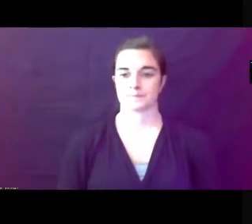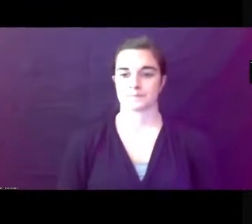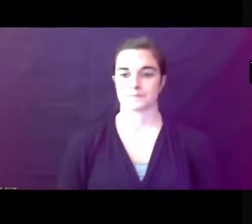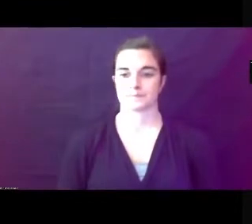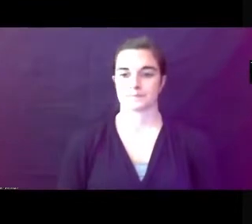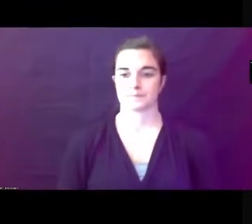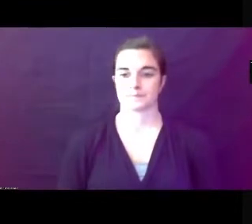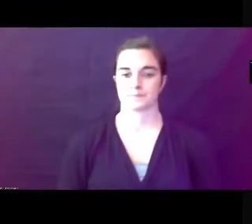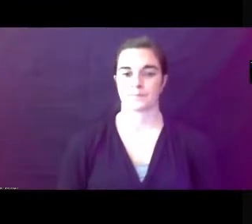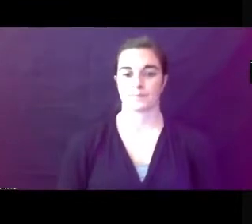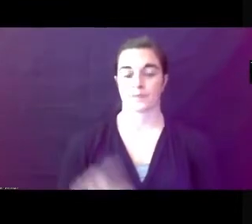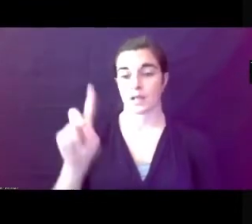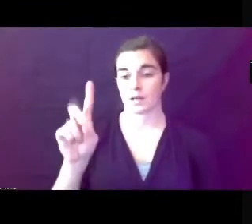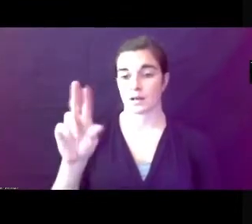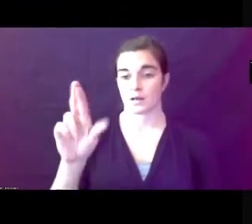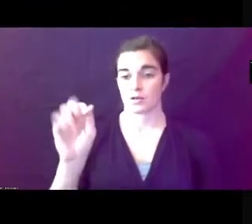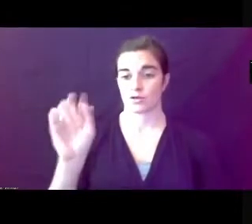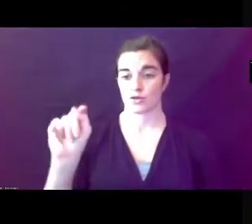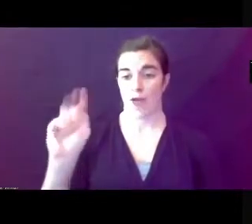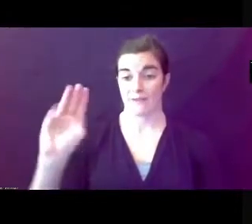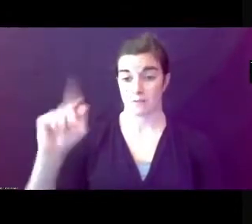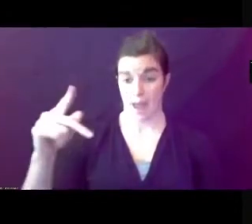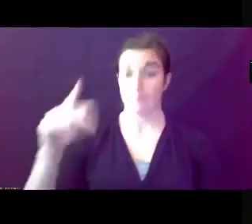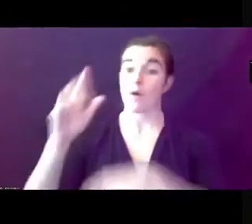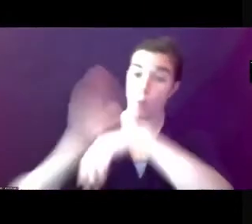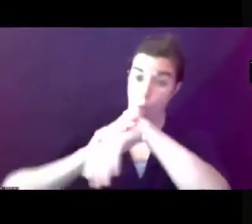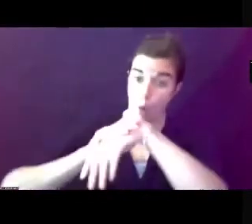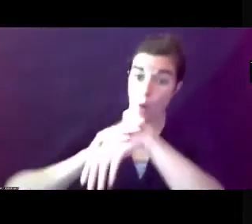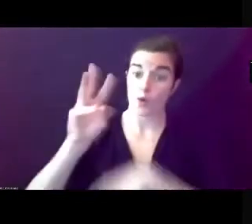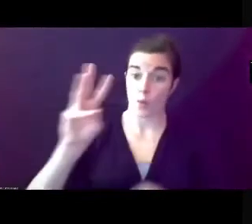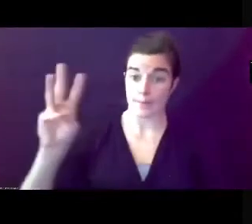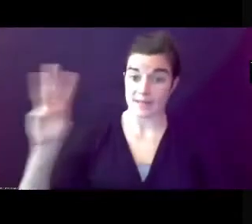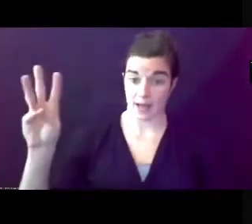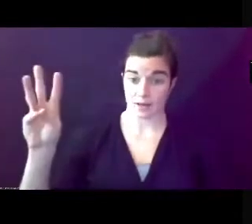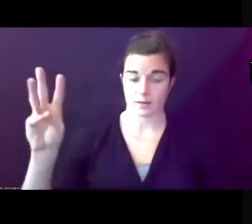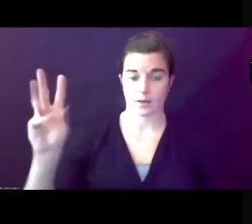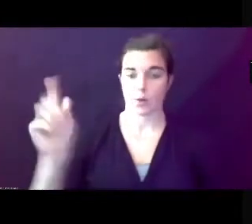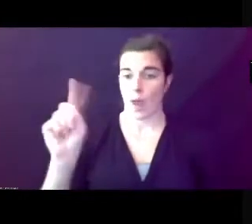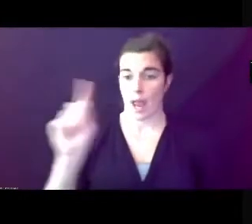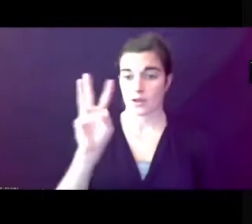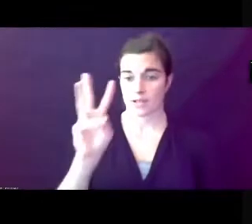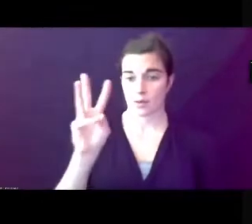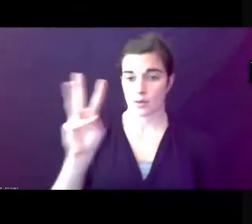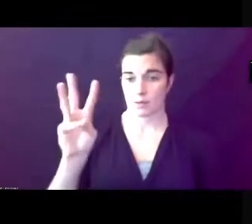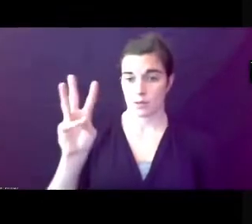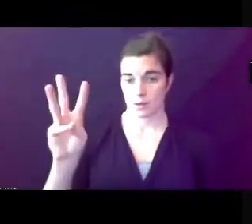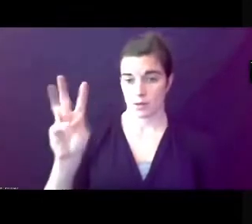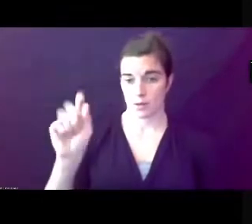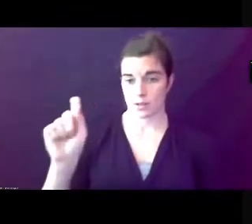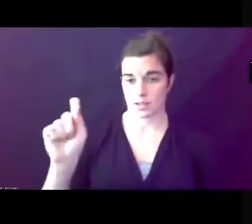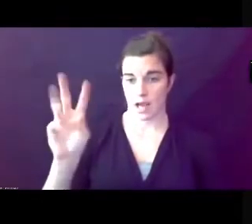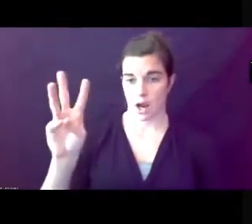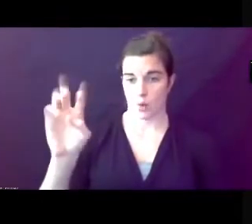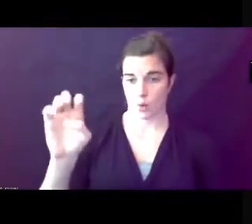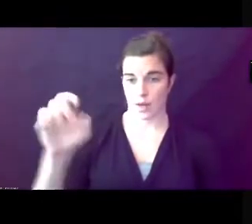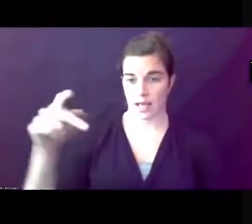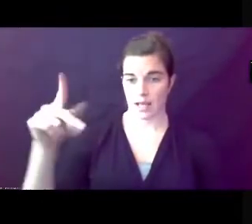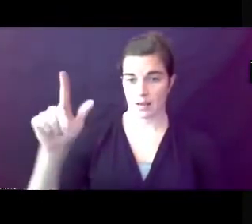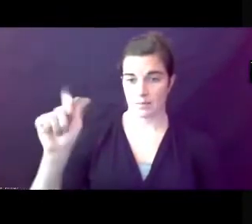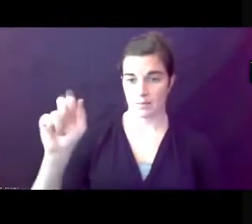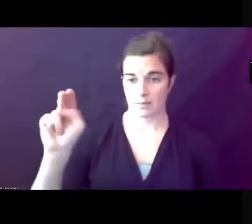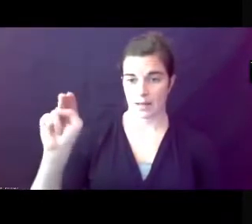the link to the draft map is on the project web page which can be located at www.weplantogether